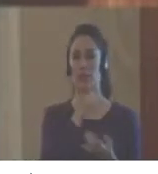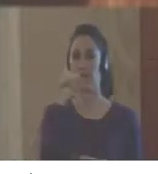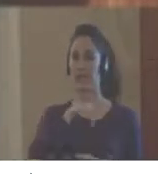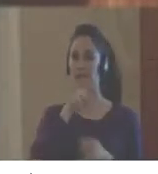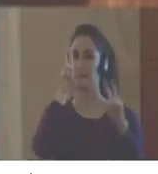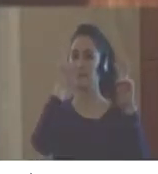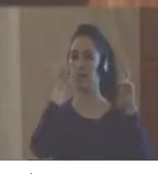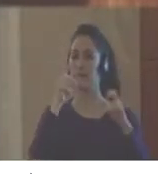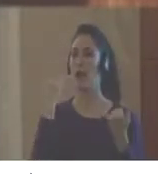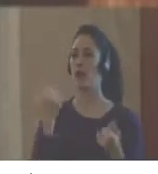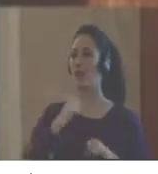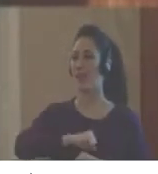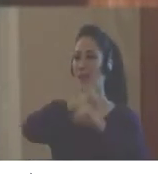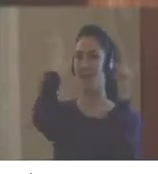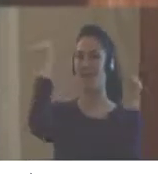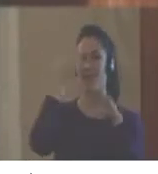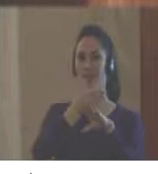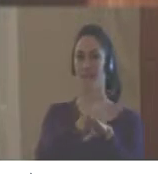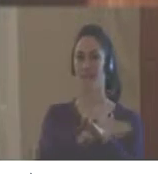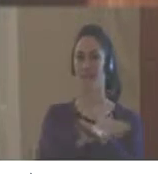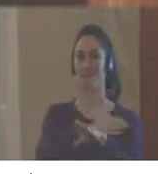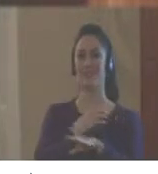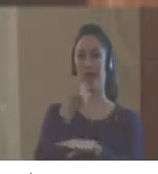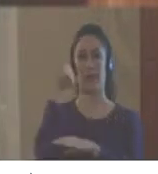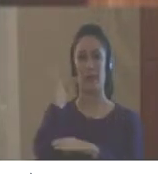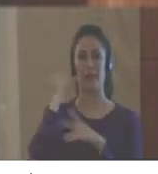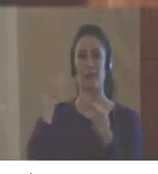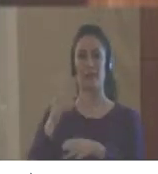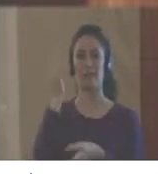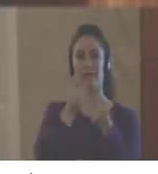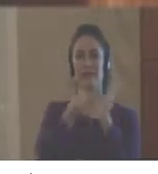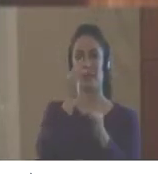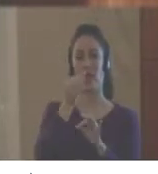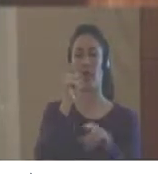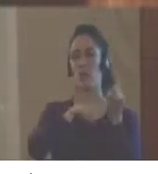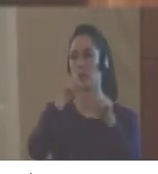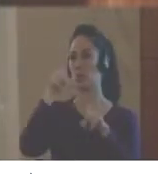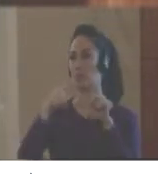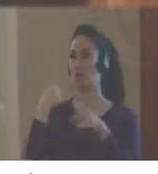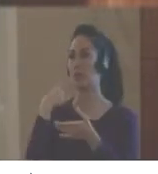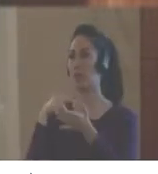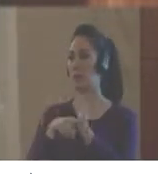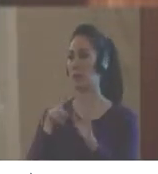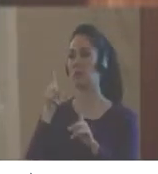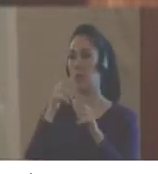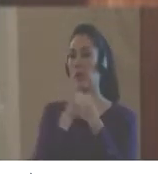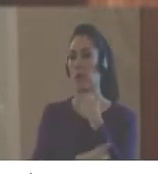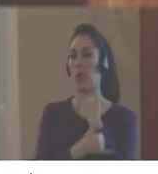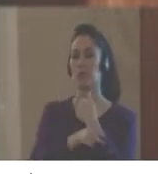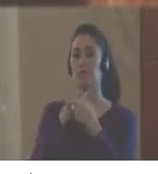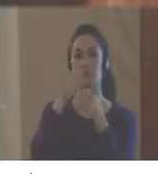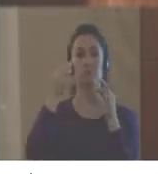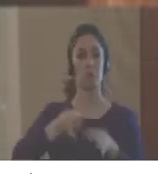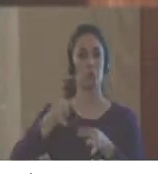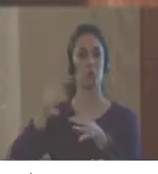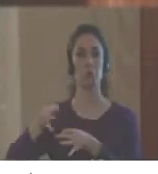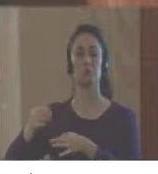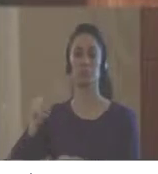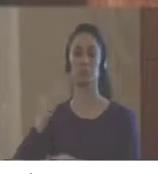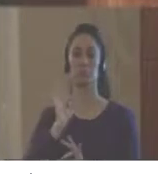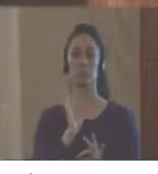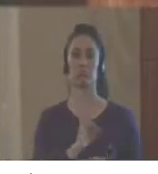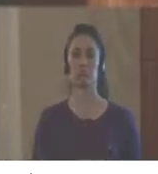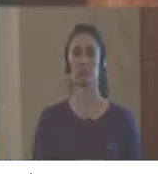special implementation in projects? And some countries do have this